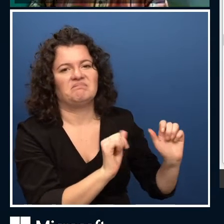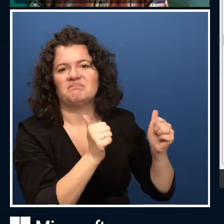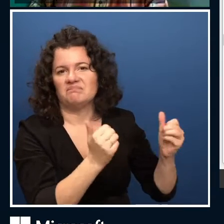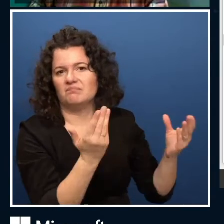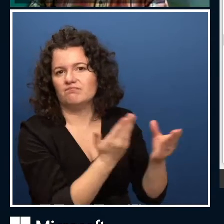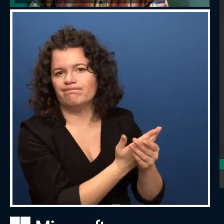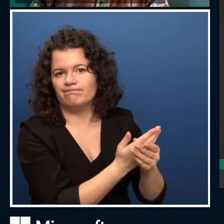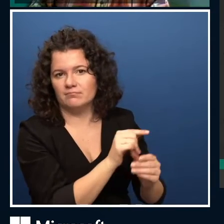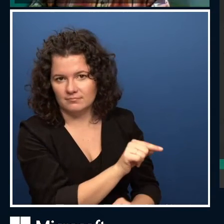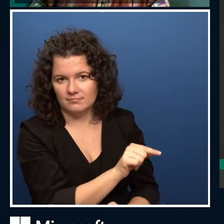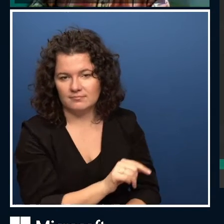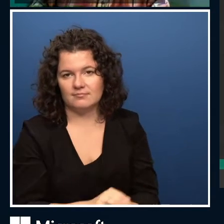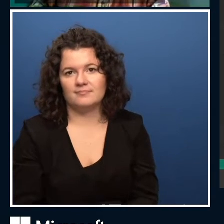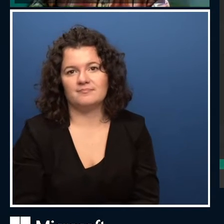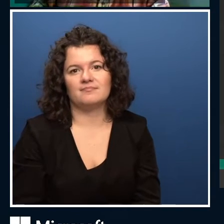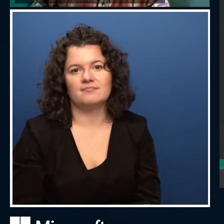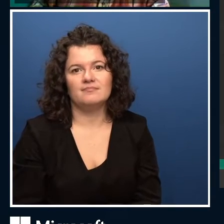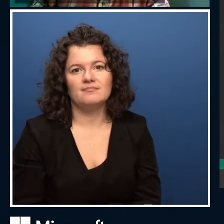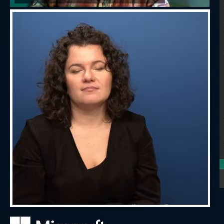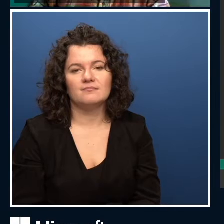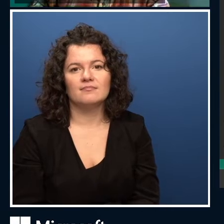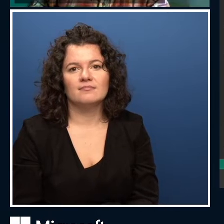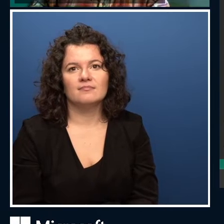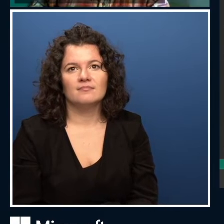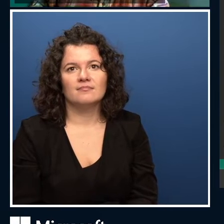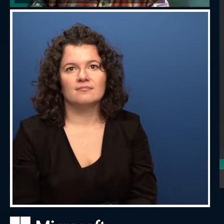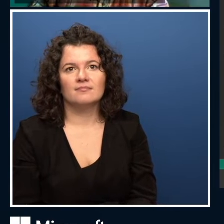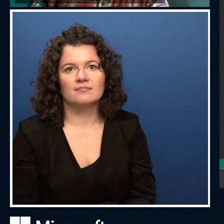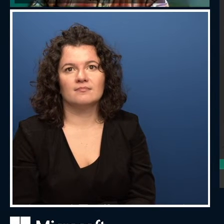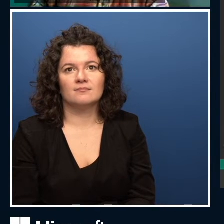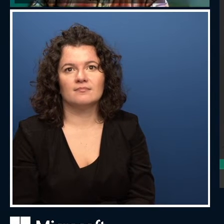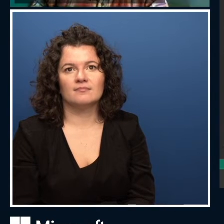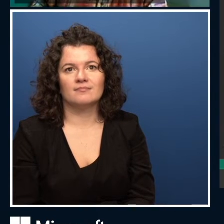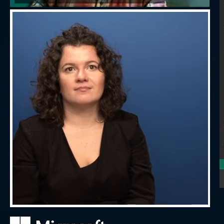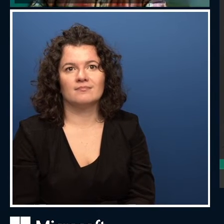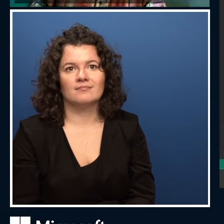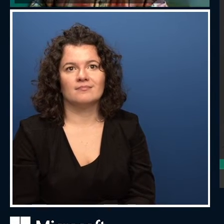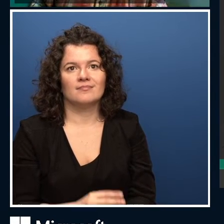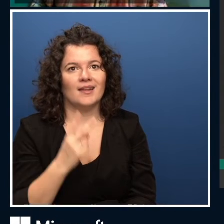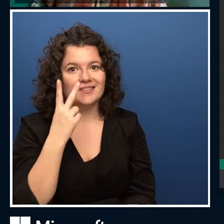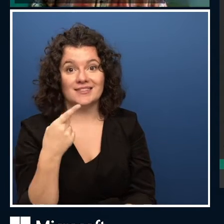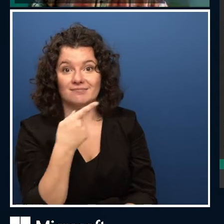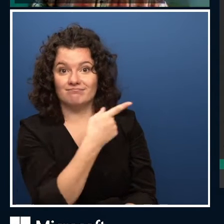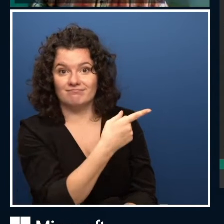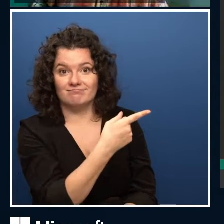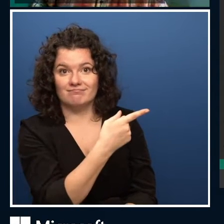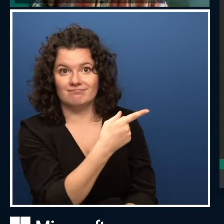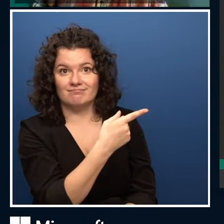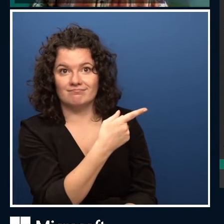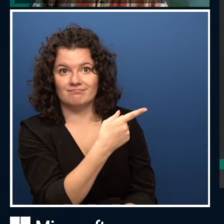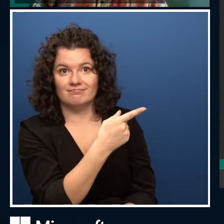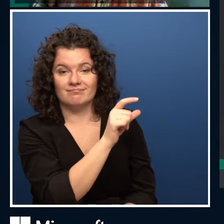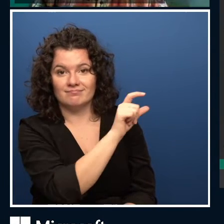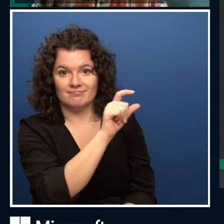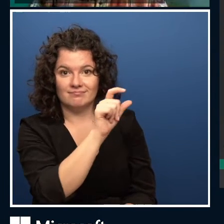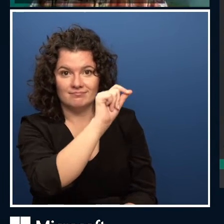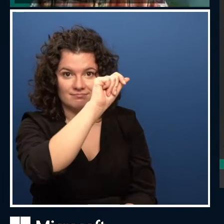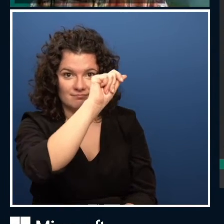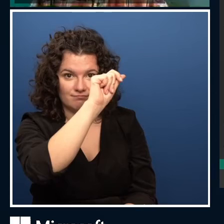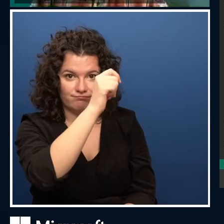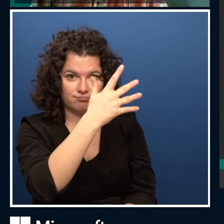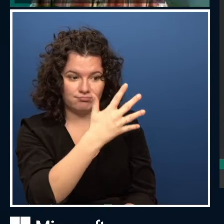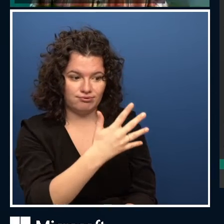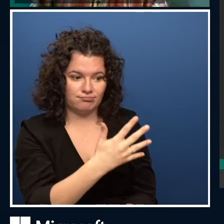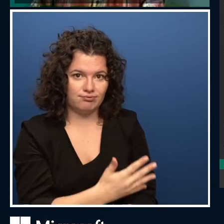And I should see them. Yeah, here they are std.conf and the images that you have provided.